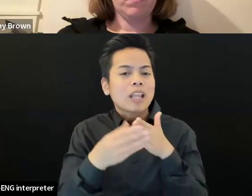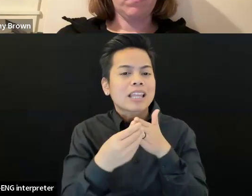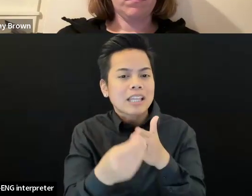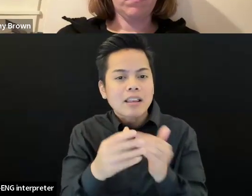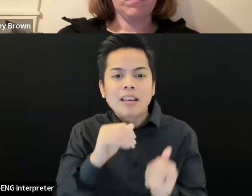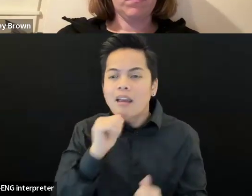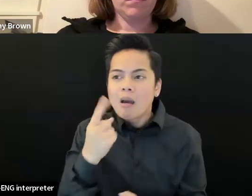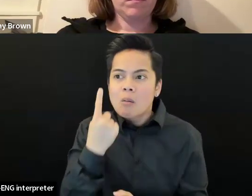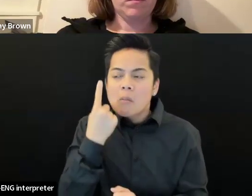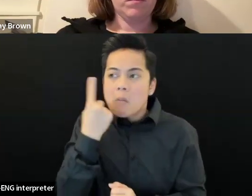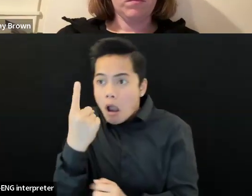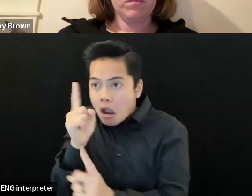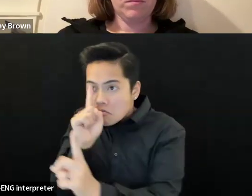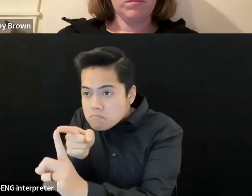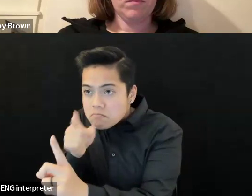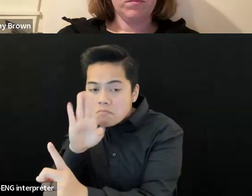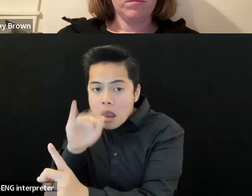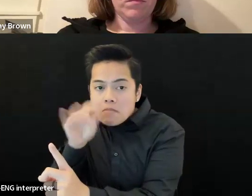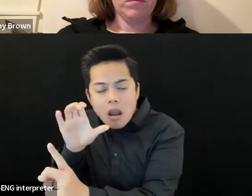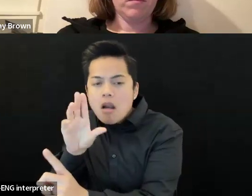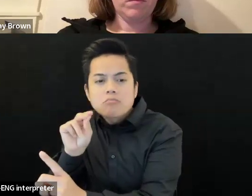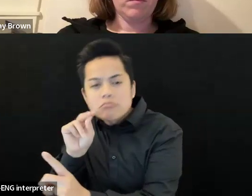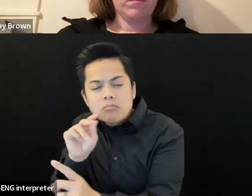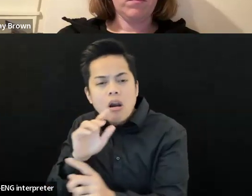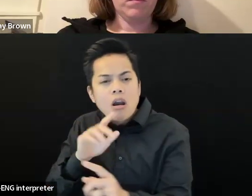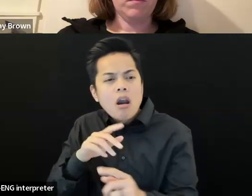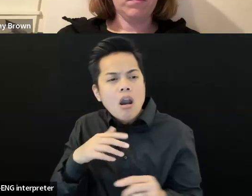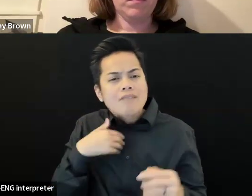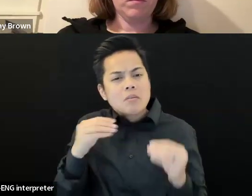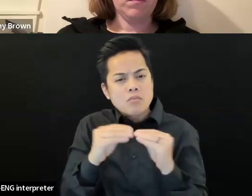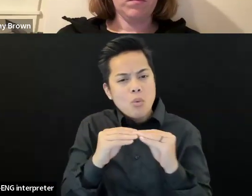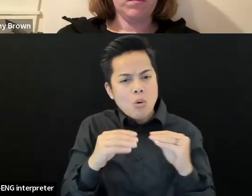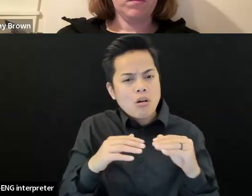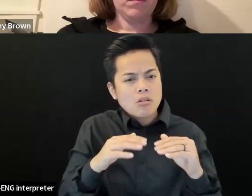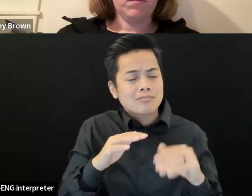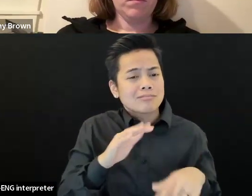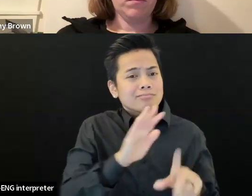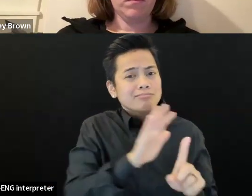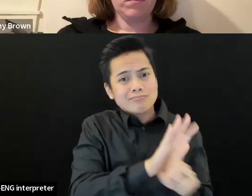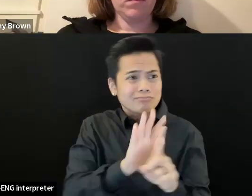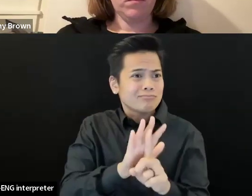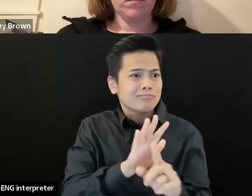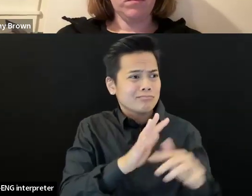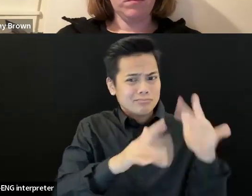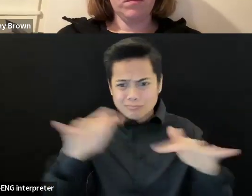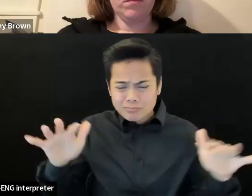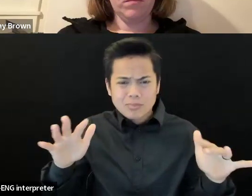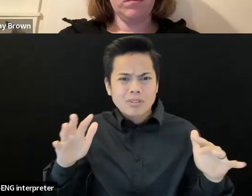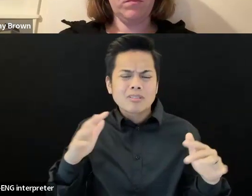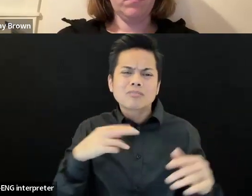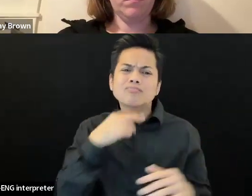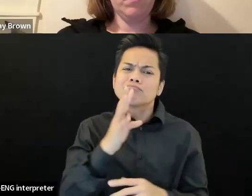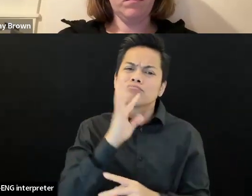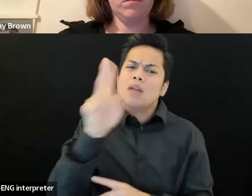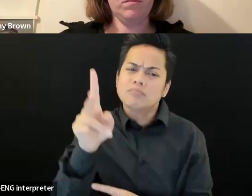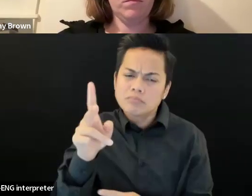inside of disability population that sometimes don't get heard from or centered. Um, and so we know that we'll benefit a